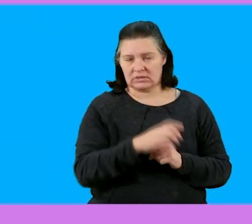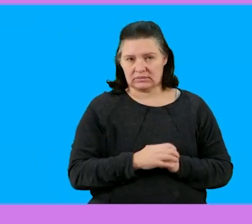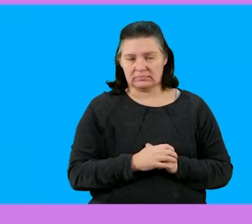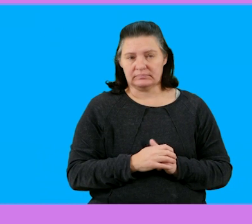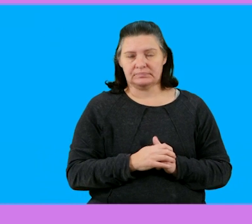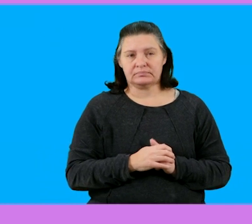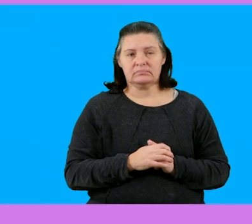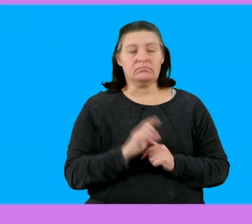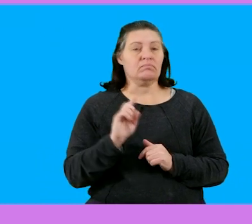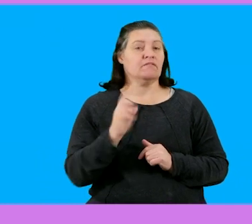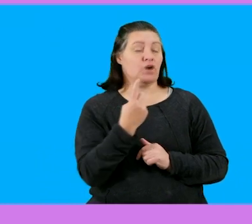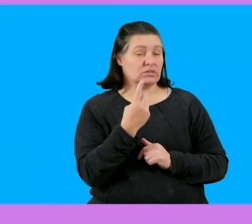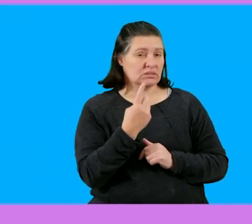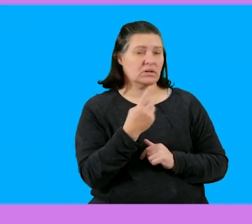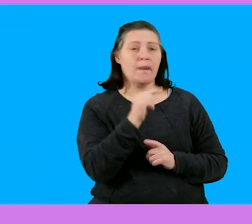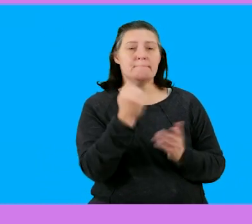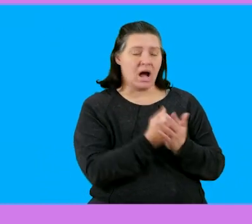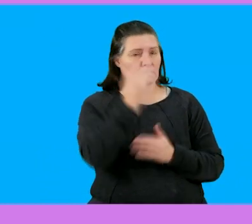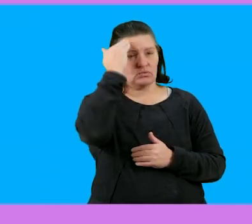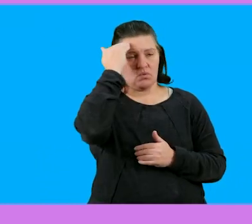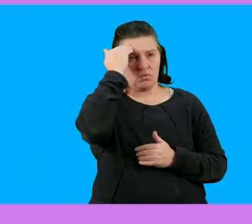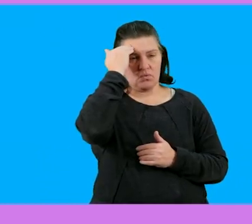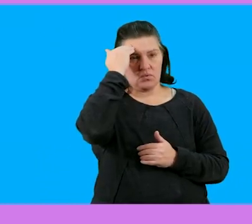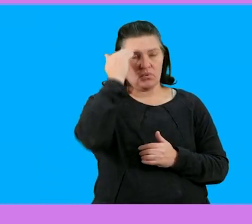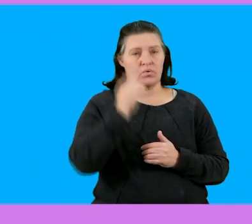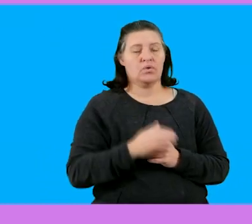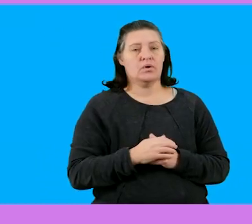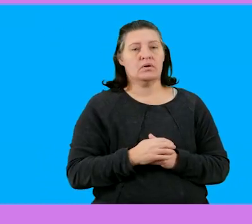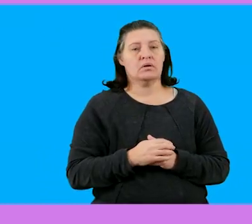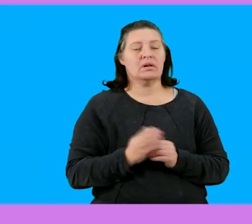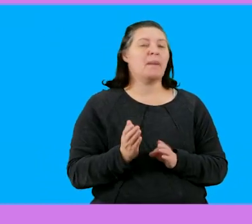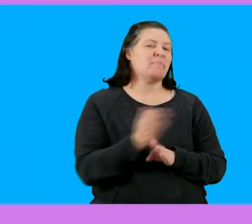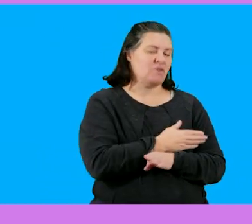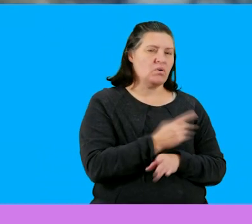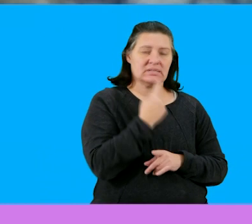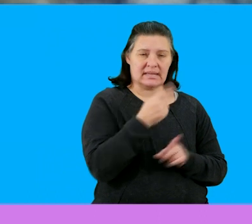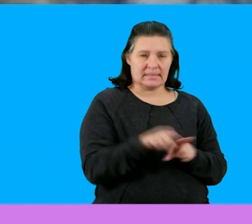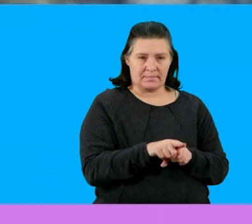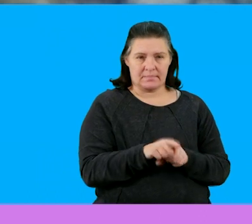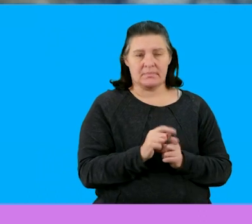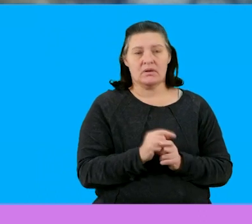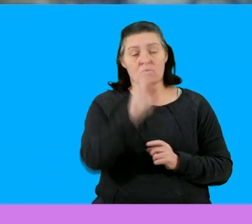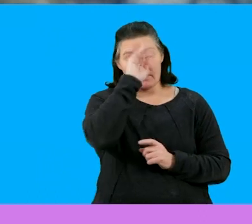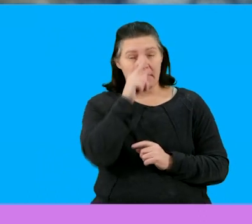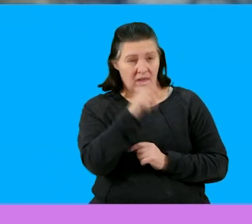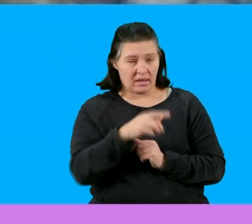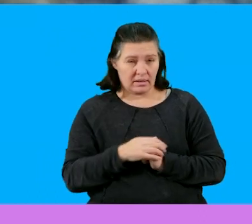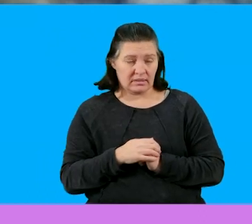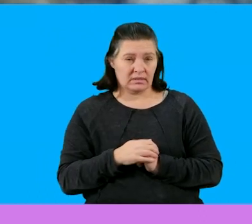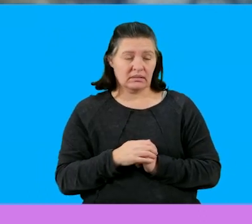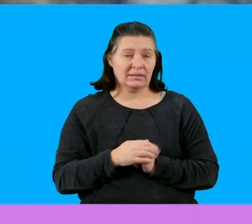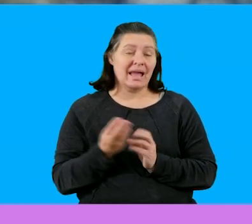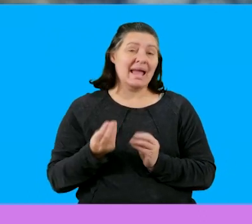this question so first up it's important to note right as indicated the previous slide remember here